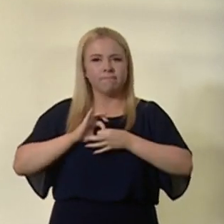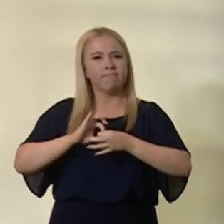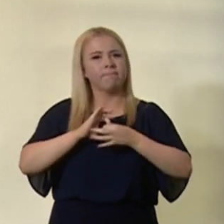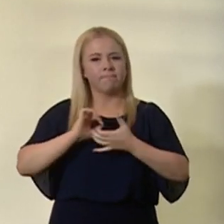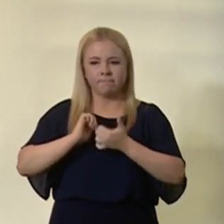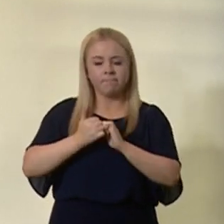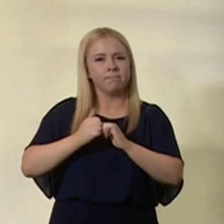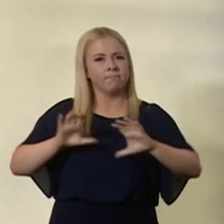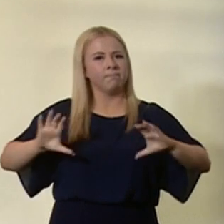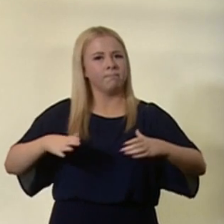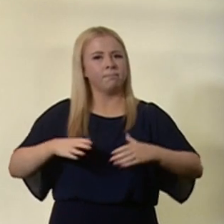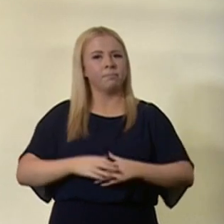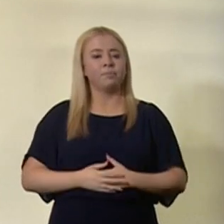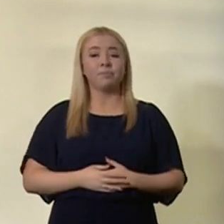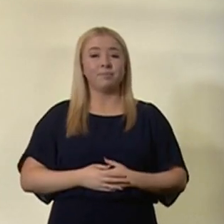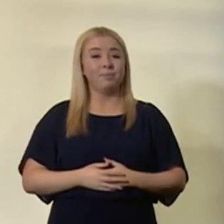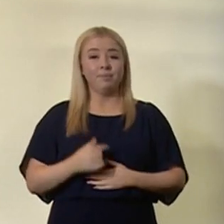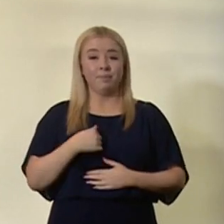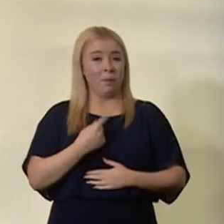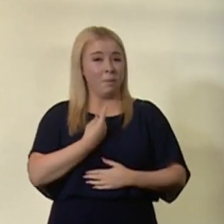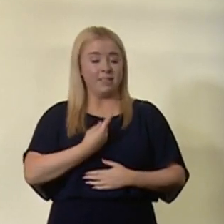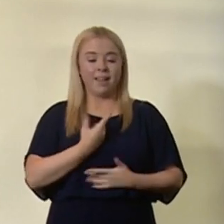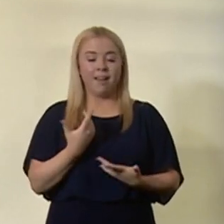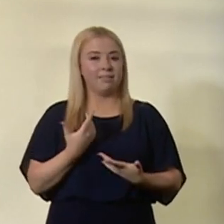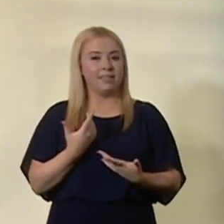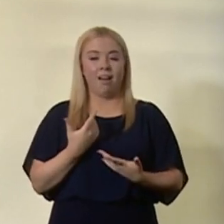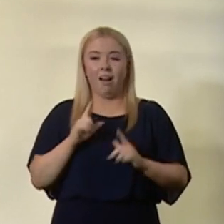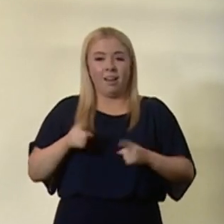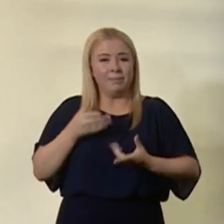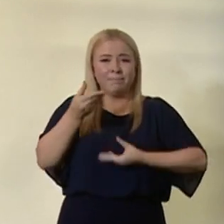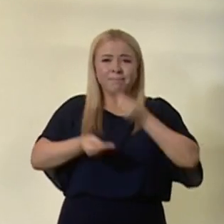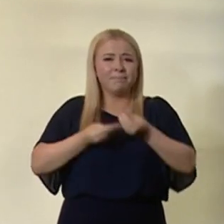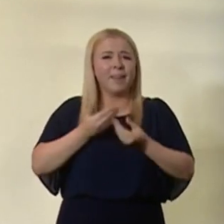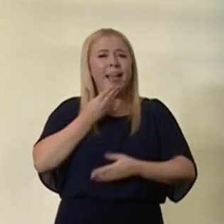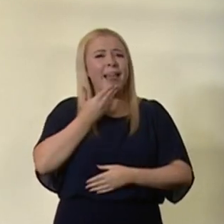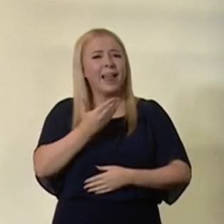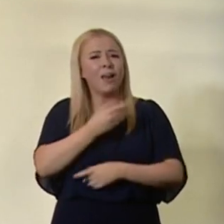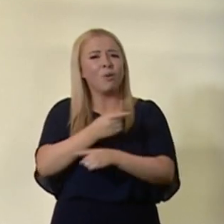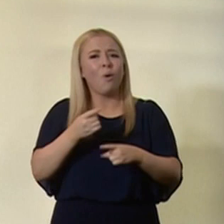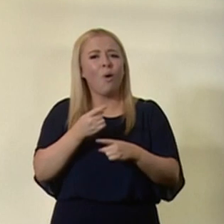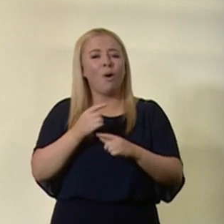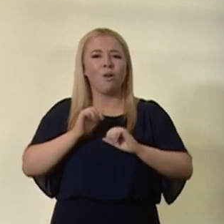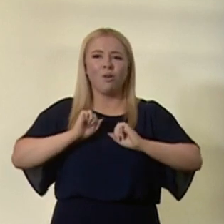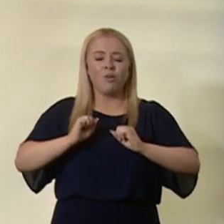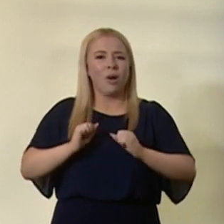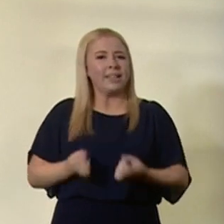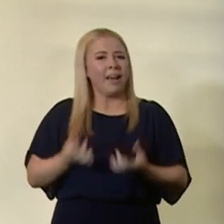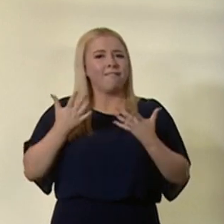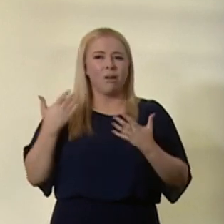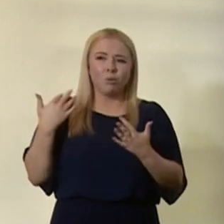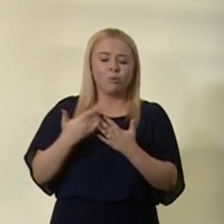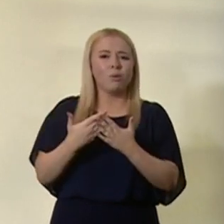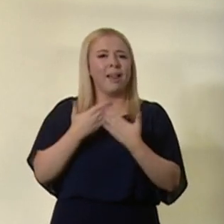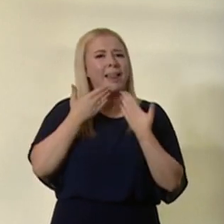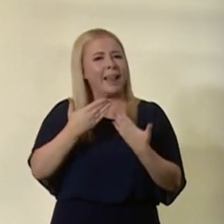and solidarity. I probably will never find the words to thank all of you enough for the enormous sacrifices you have made so